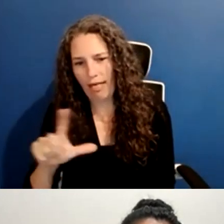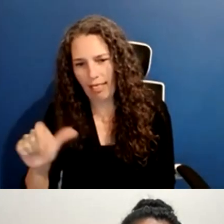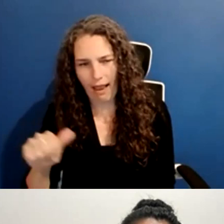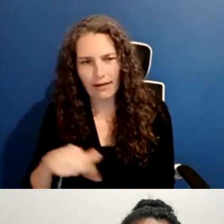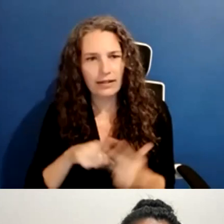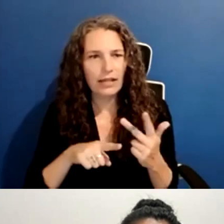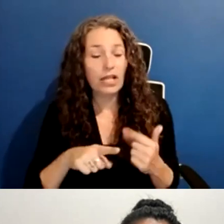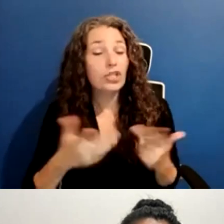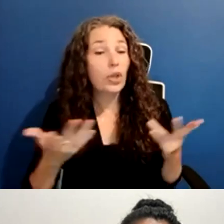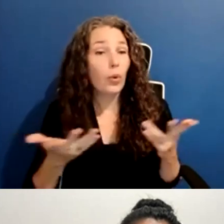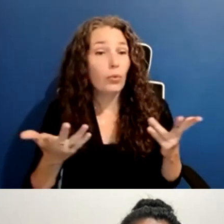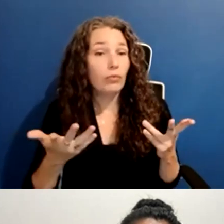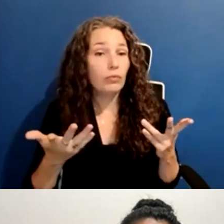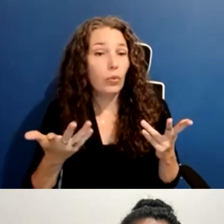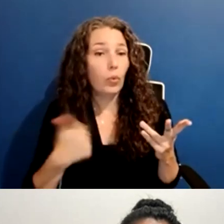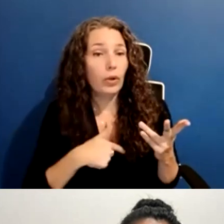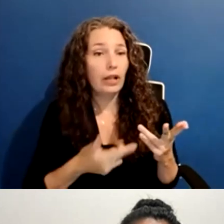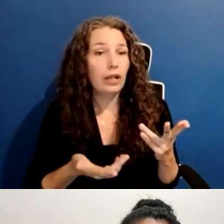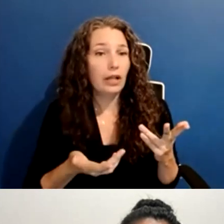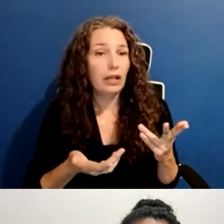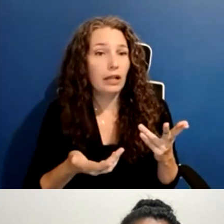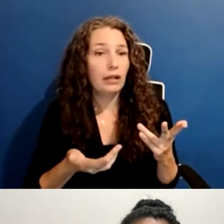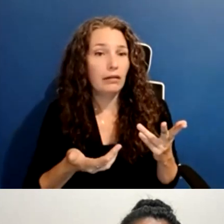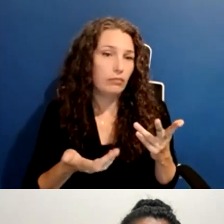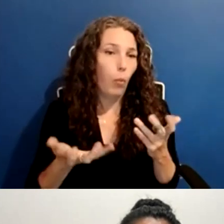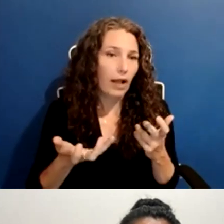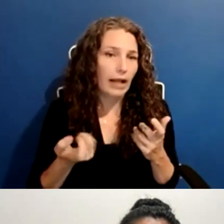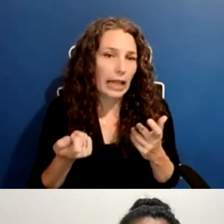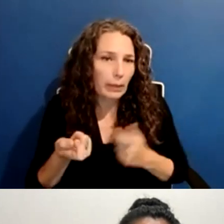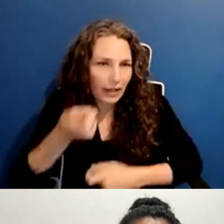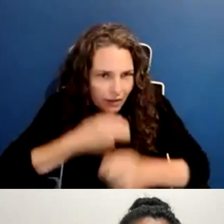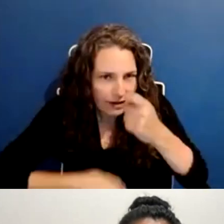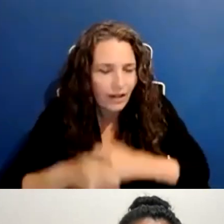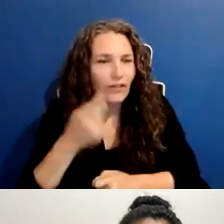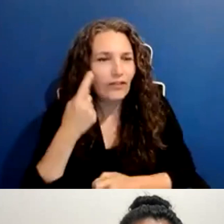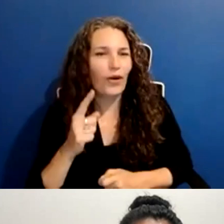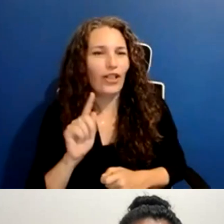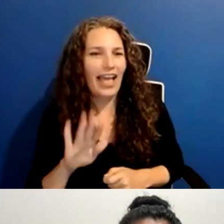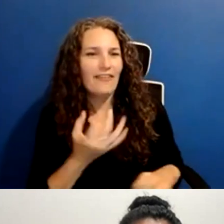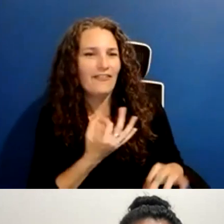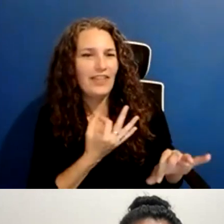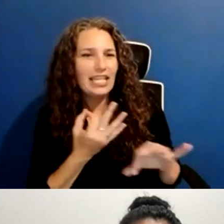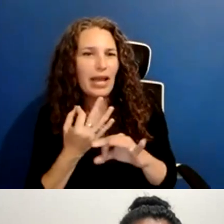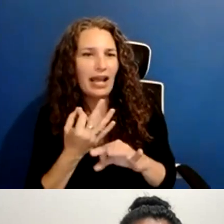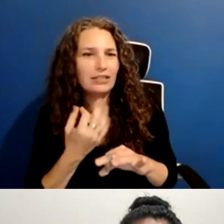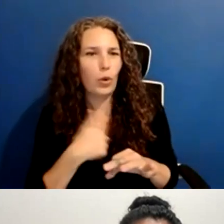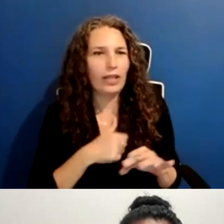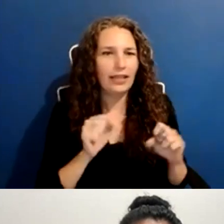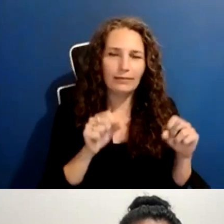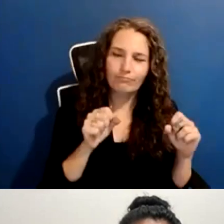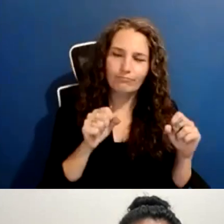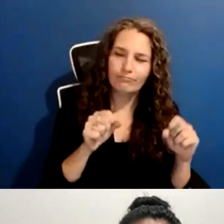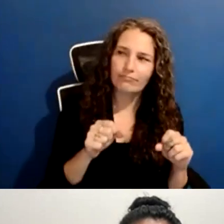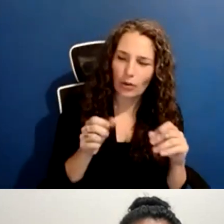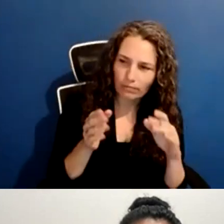that kind of feedback and getting our eyes and ears and attention on your project is, um, we will be doing